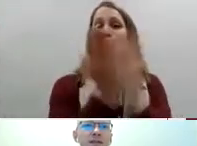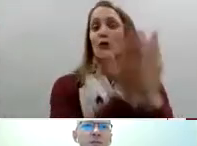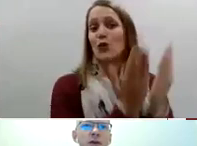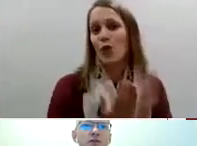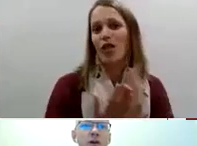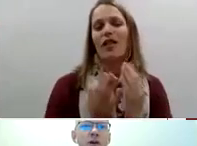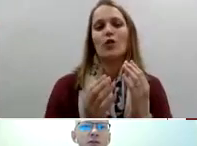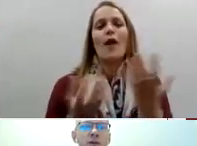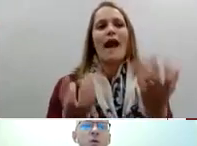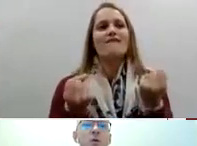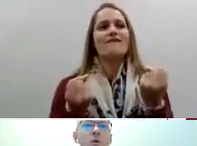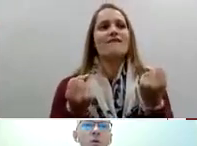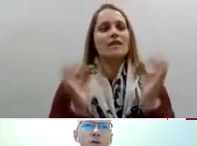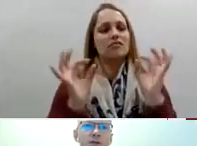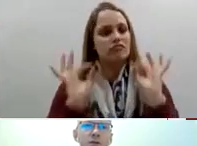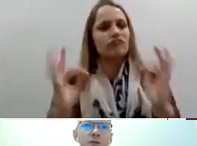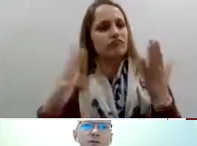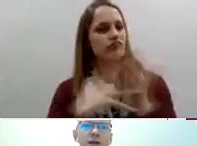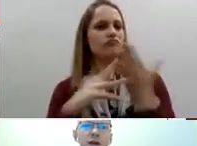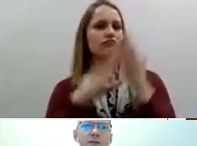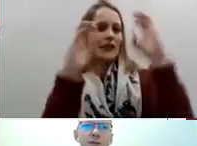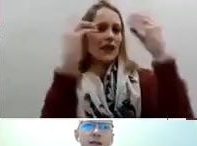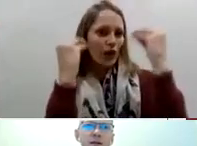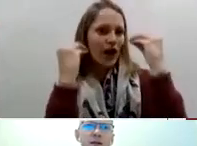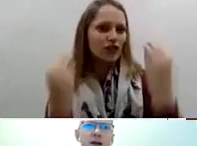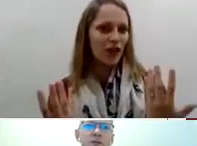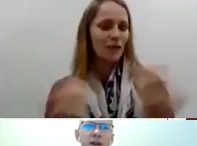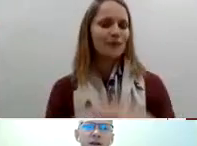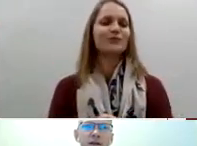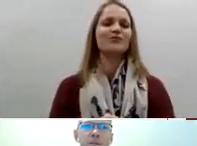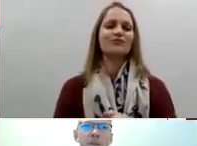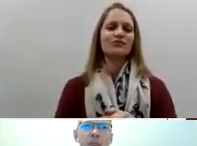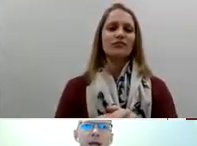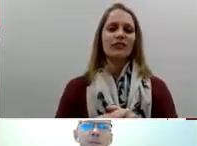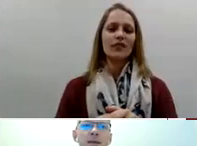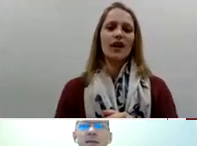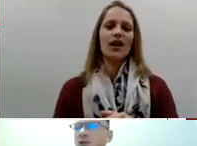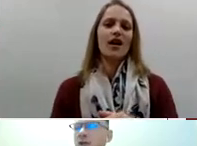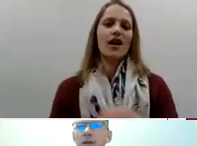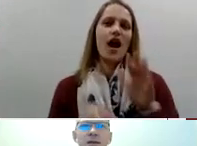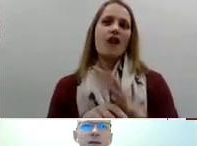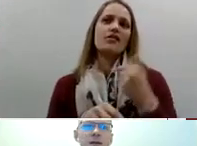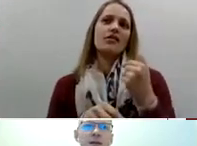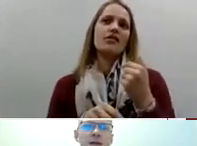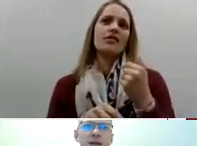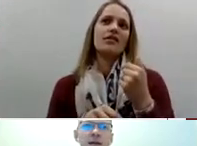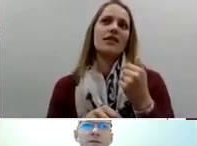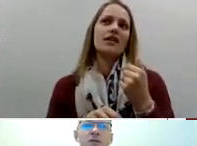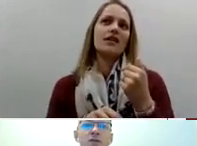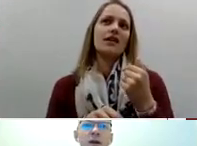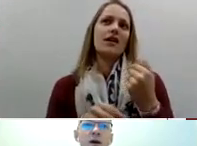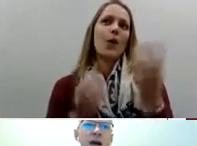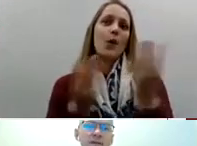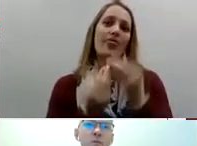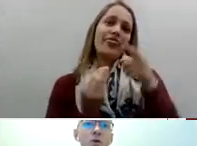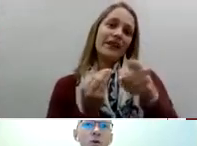is spread throughout all of the schools for the deaf in South Africa and I'm extremely excited that deaf